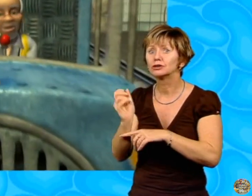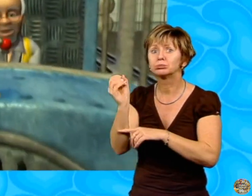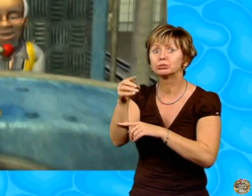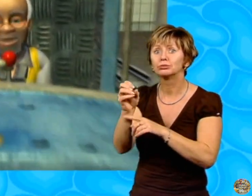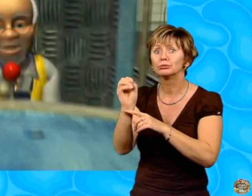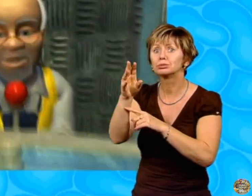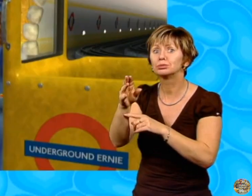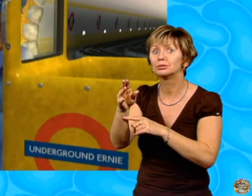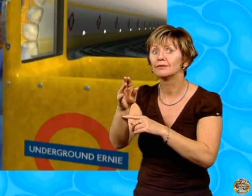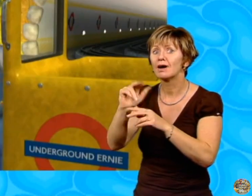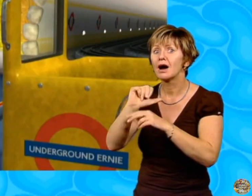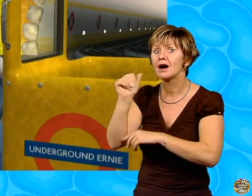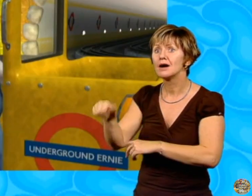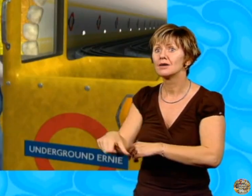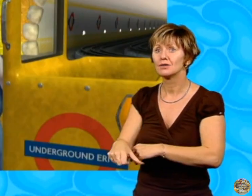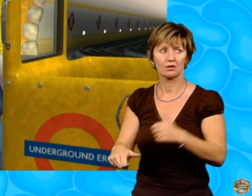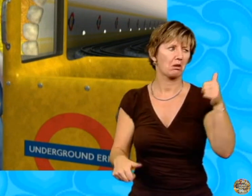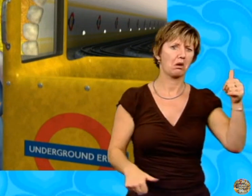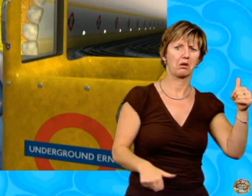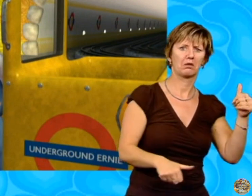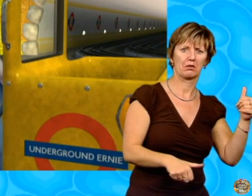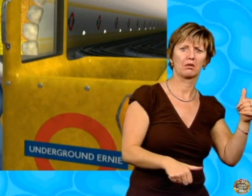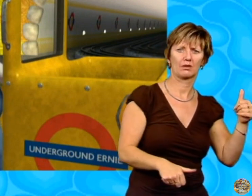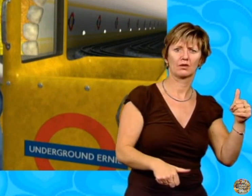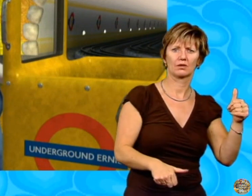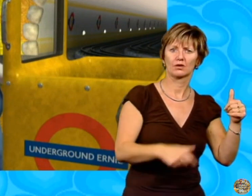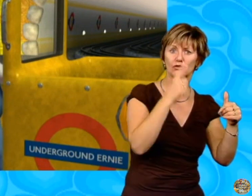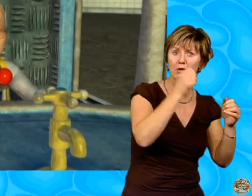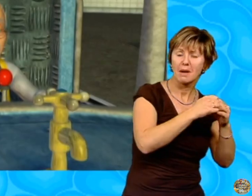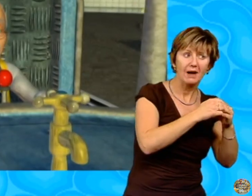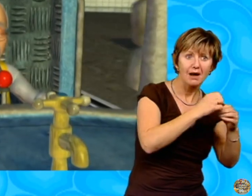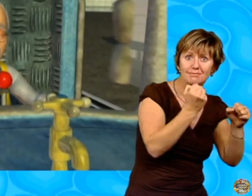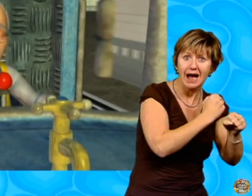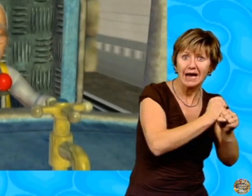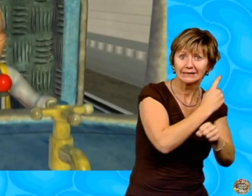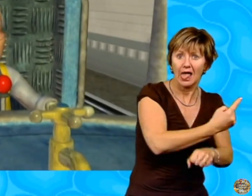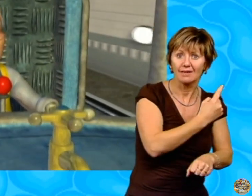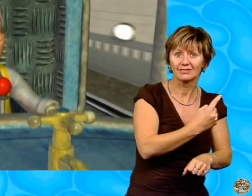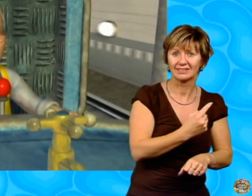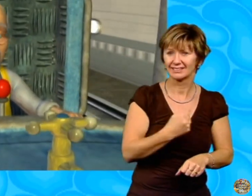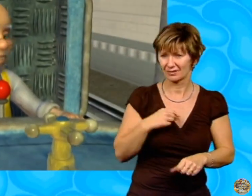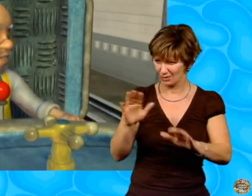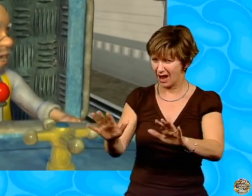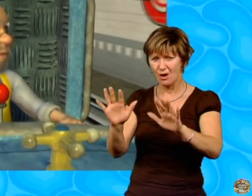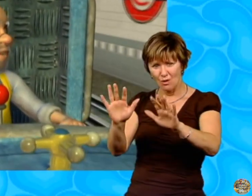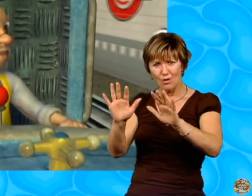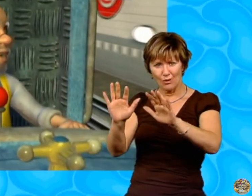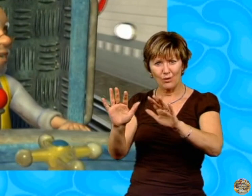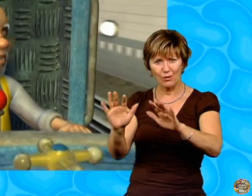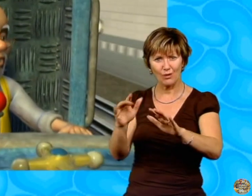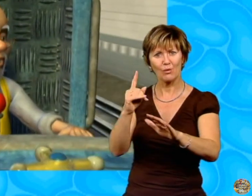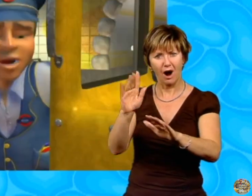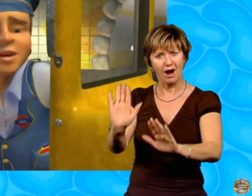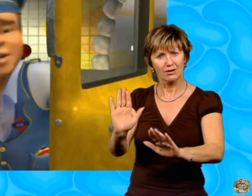do, Ernie. And you haven't forgotten about making a statue of your own, I hope? Yeah, I can only do one thing at a time,